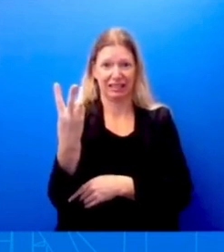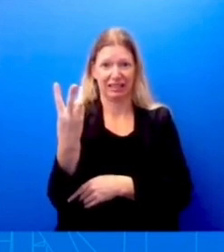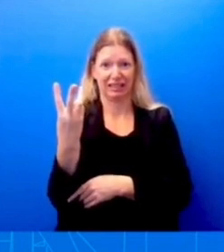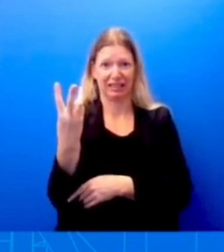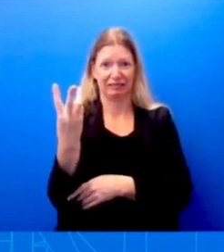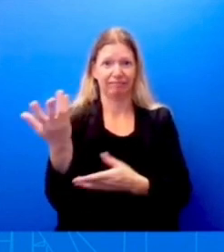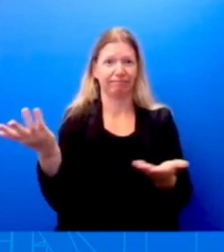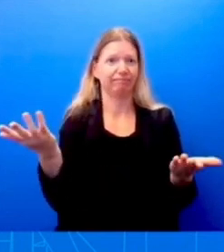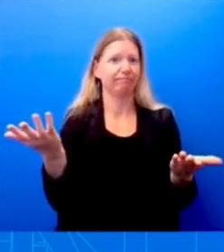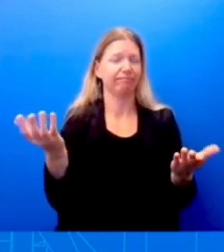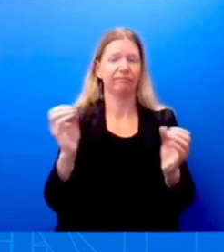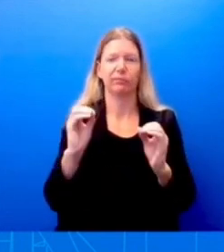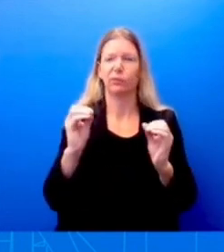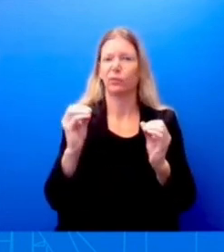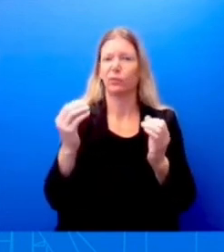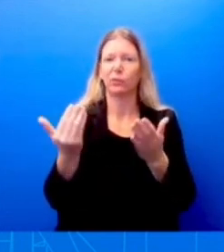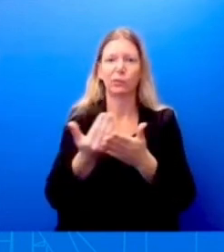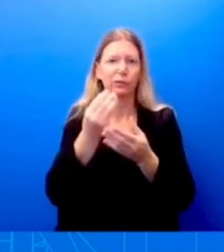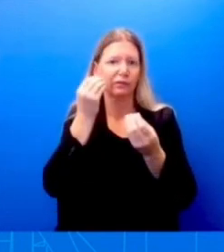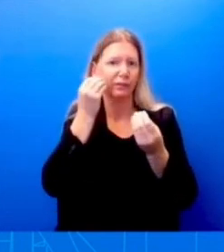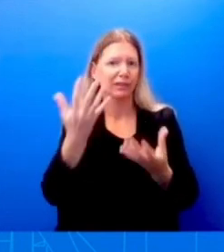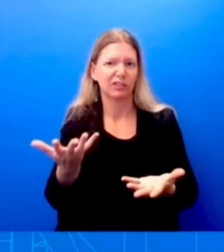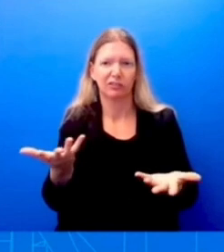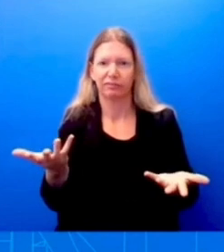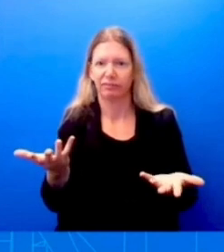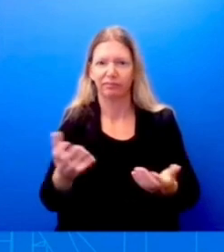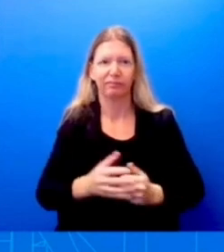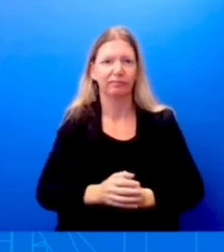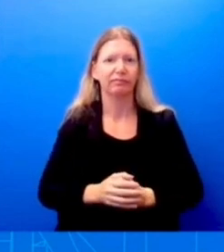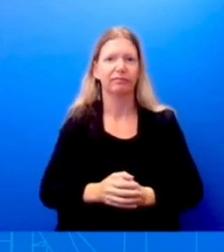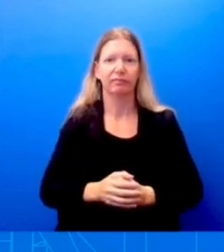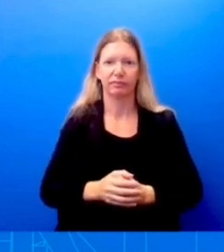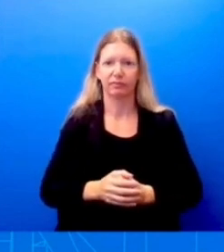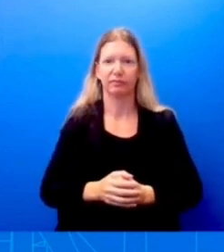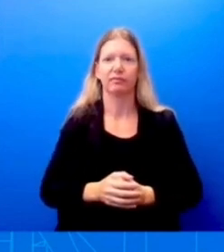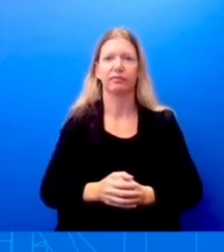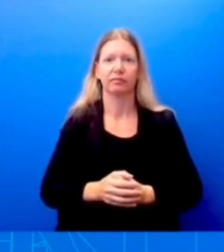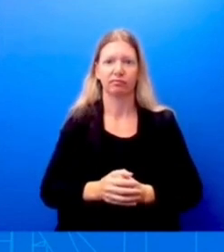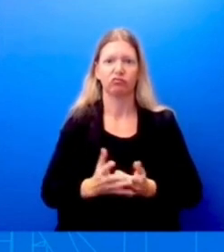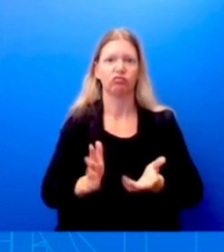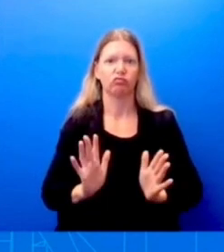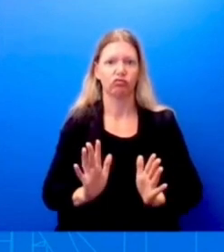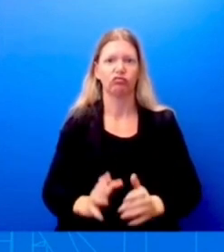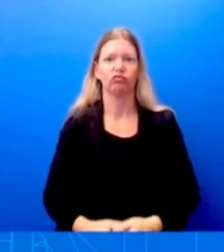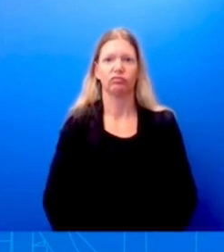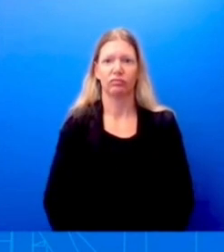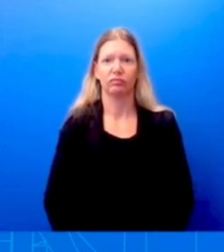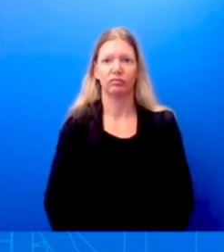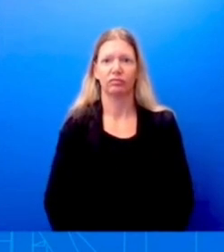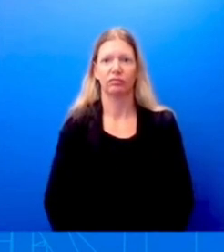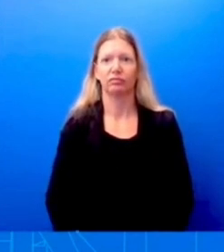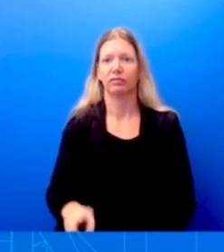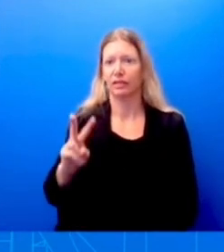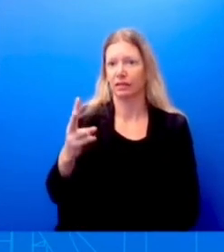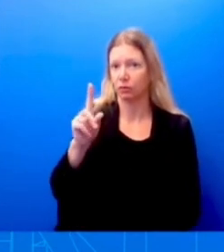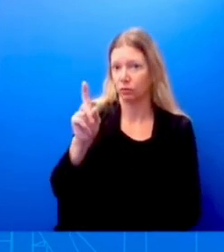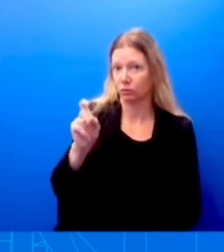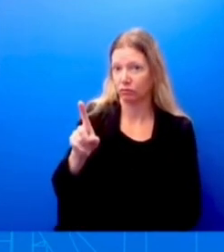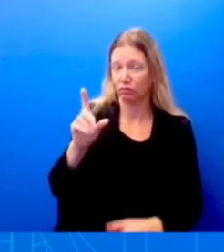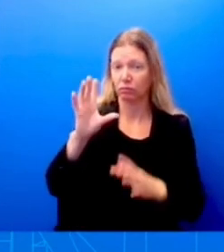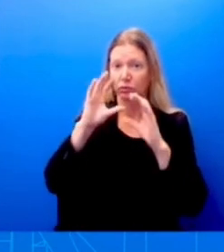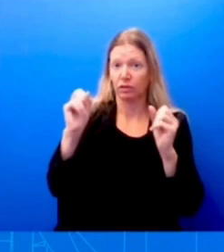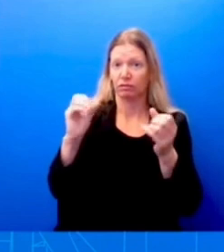on for you on this. So, I'll just I'll just leave it there. And then secondly, the President said in Tahoe that he had